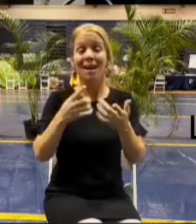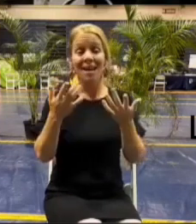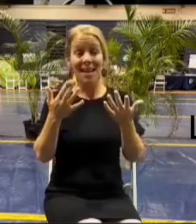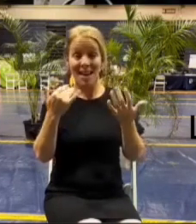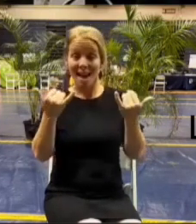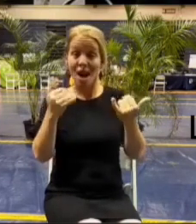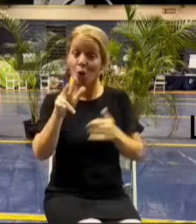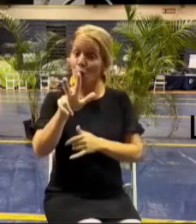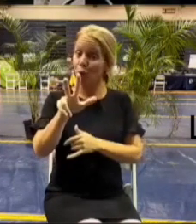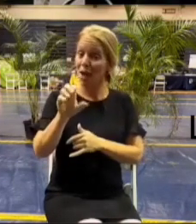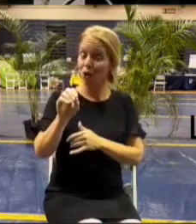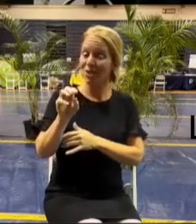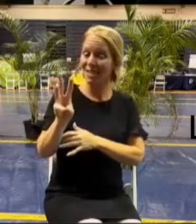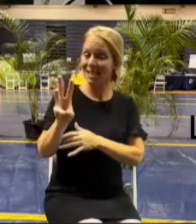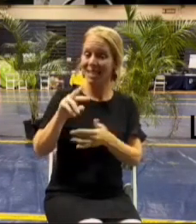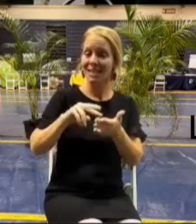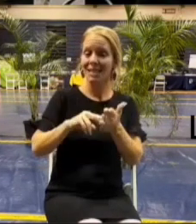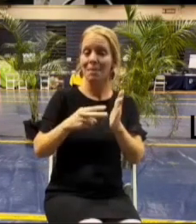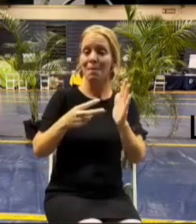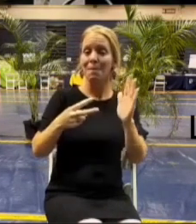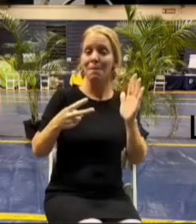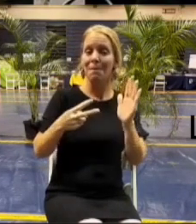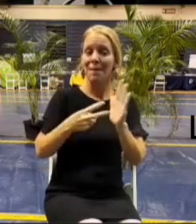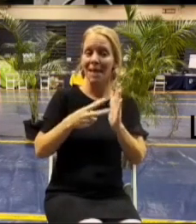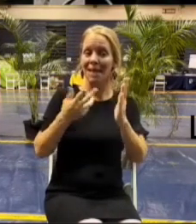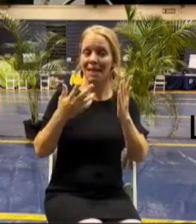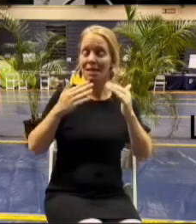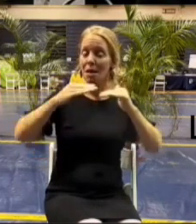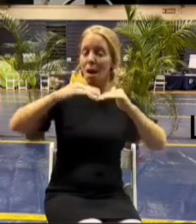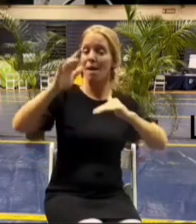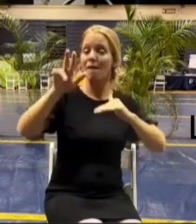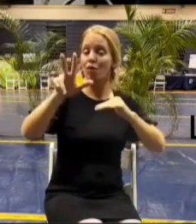306. so we have crested the 300